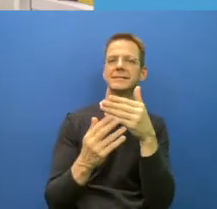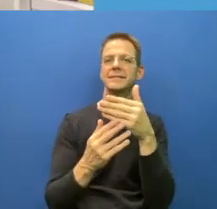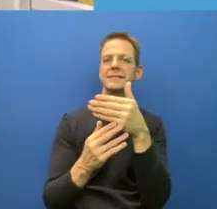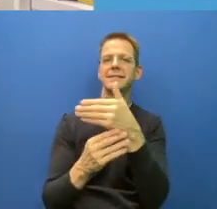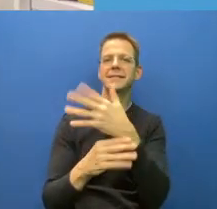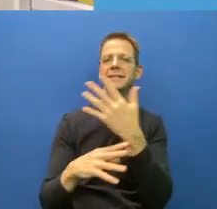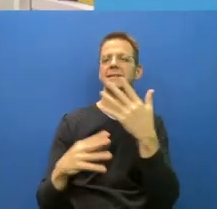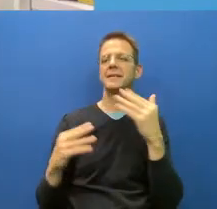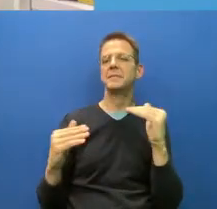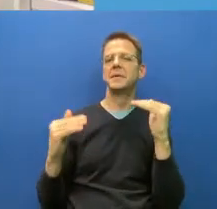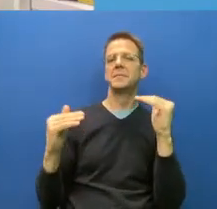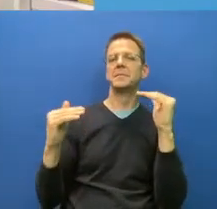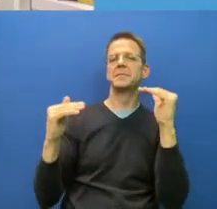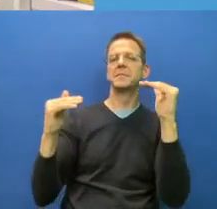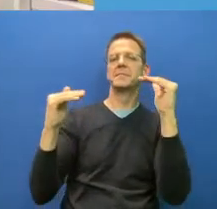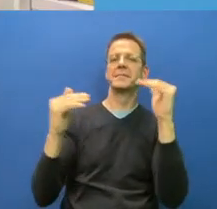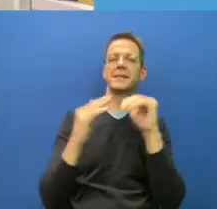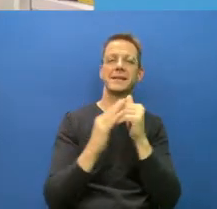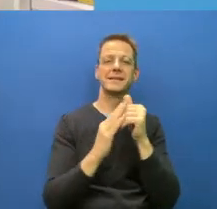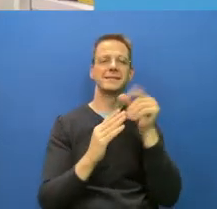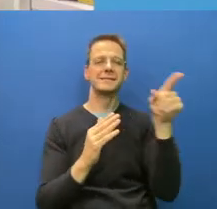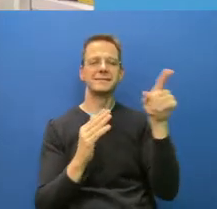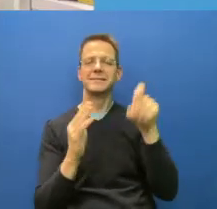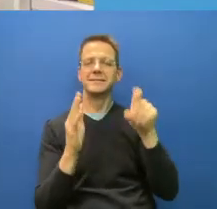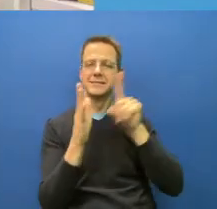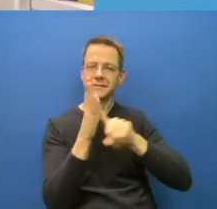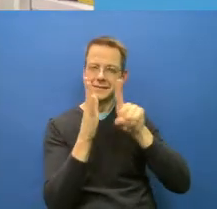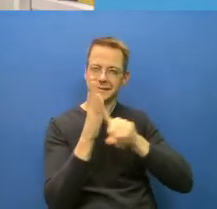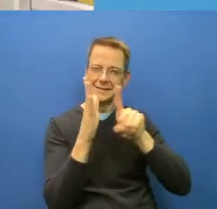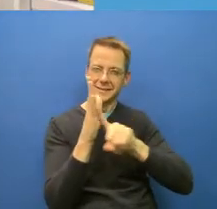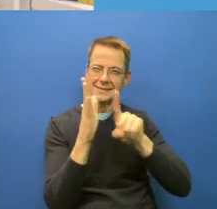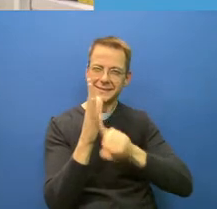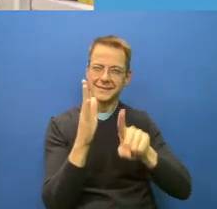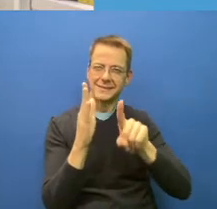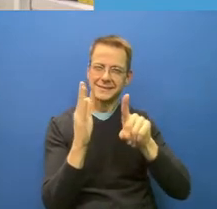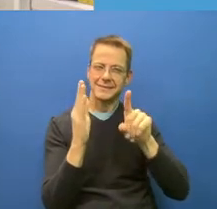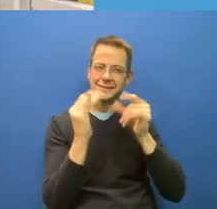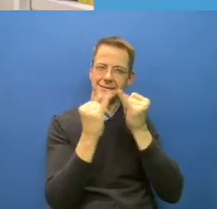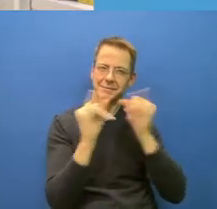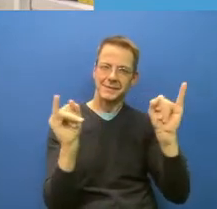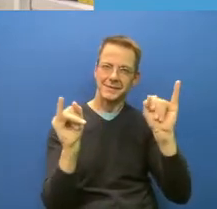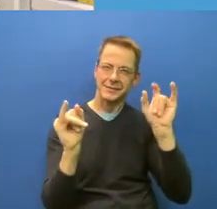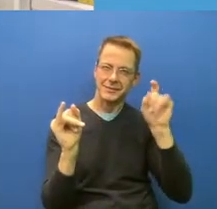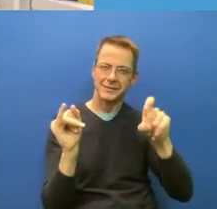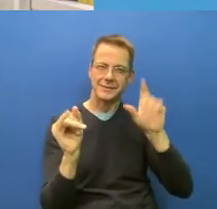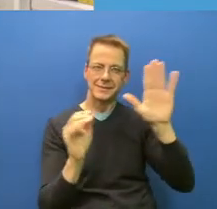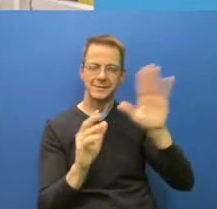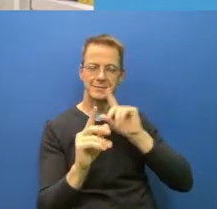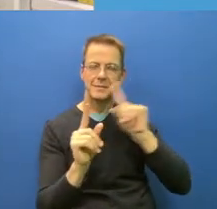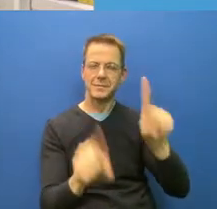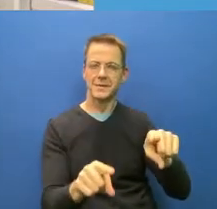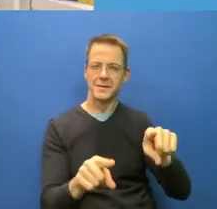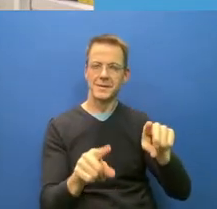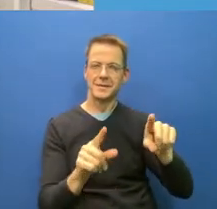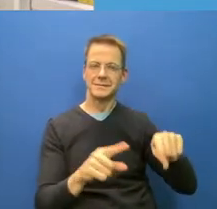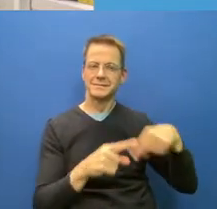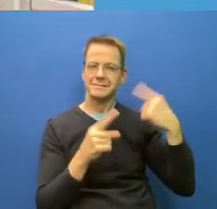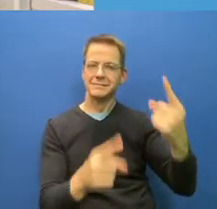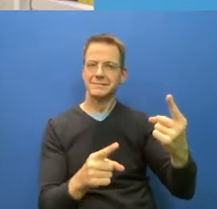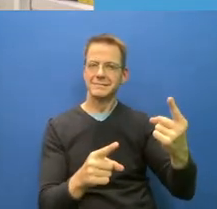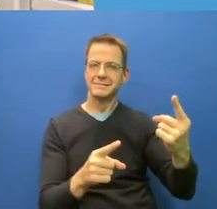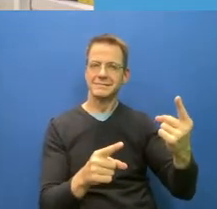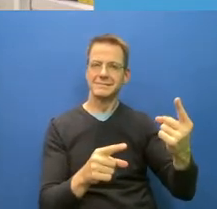independent inquiry on the response to COVID thus far in Alberta. And I think they need to improve their transparency